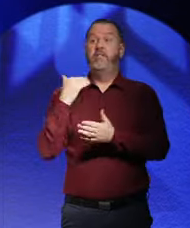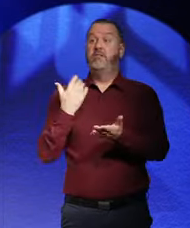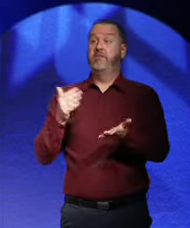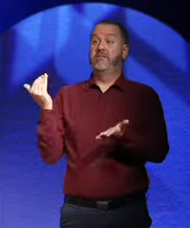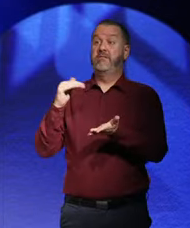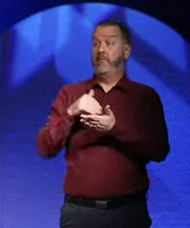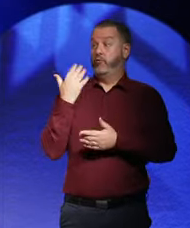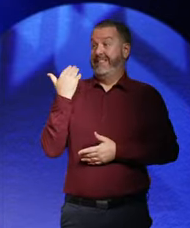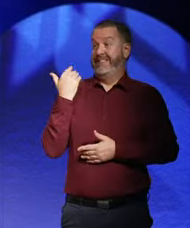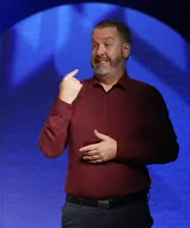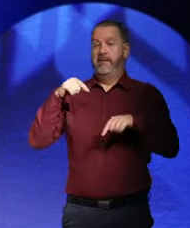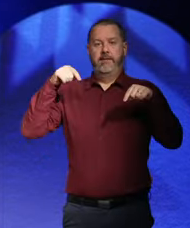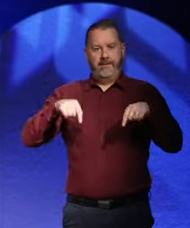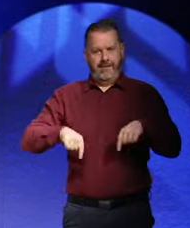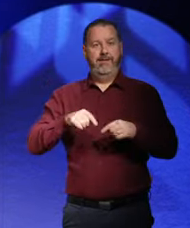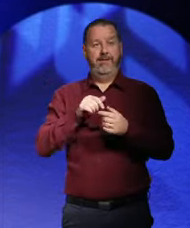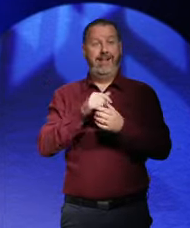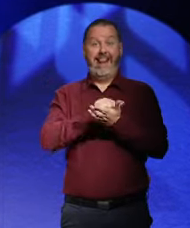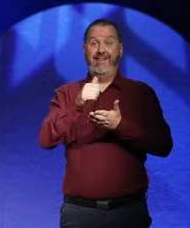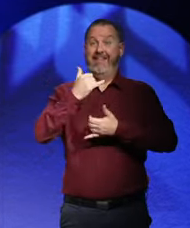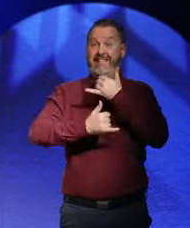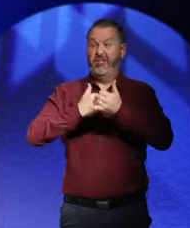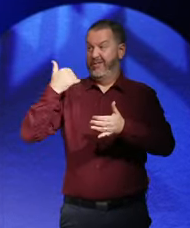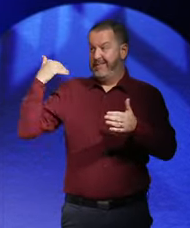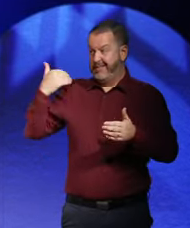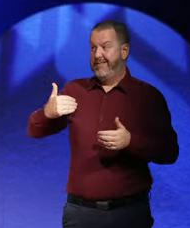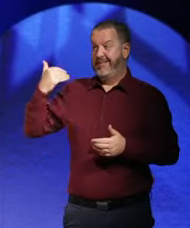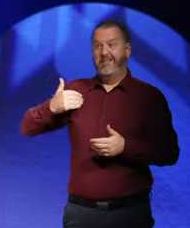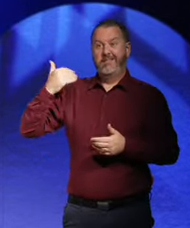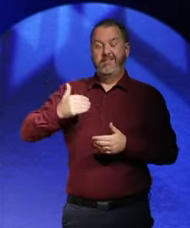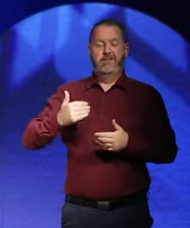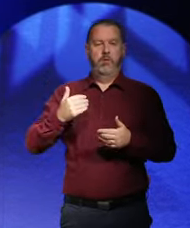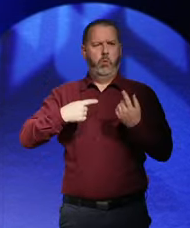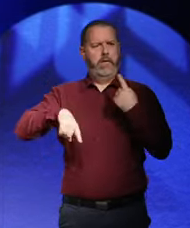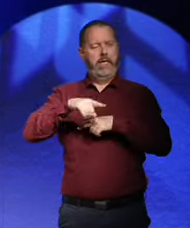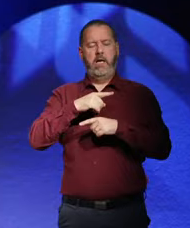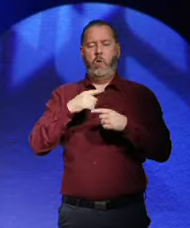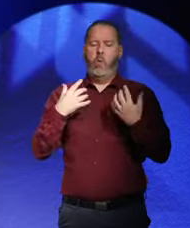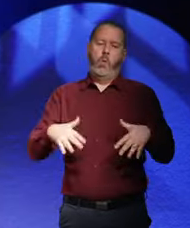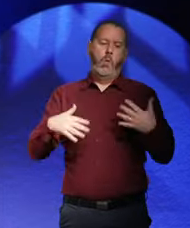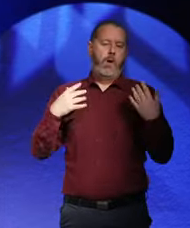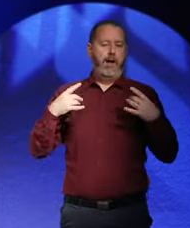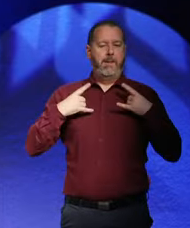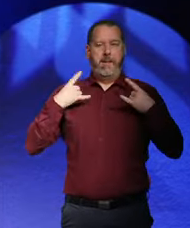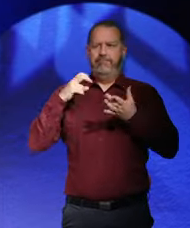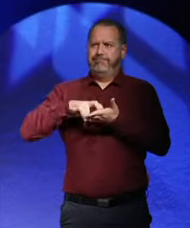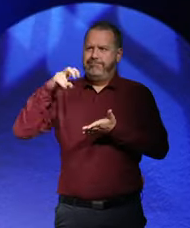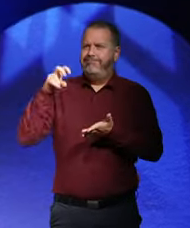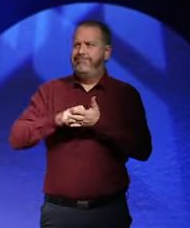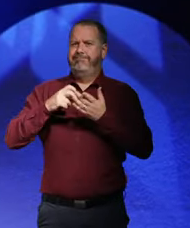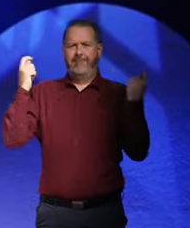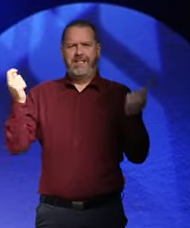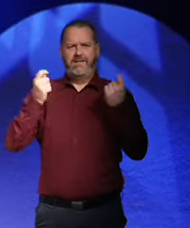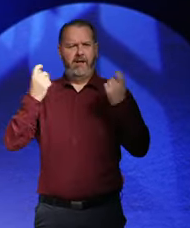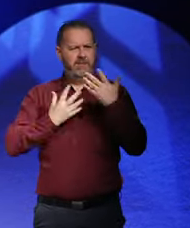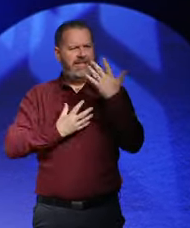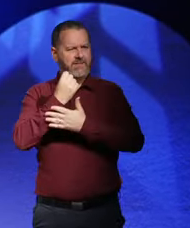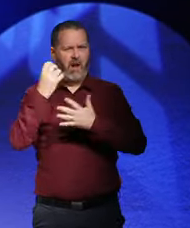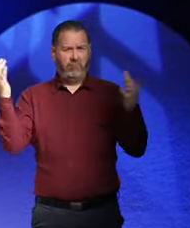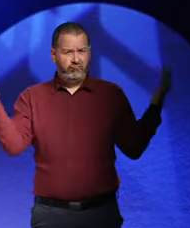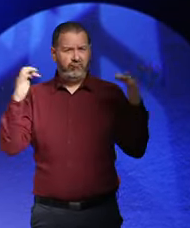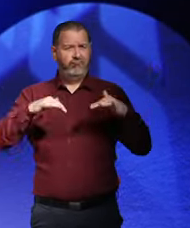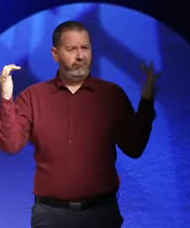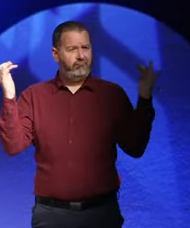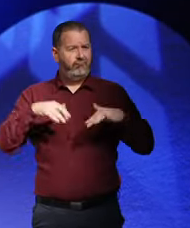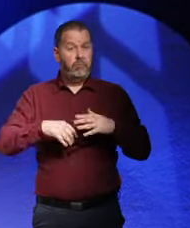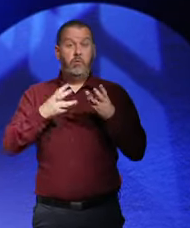11th year and City Council is delighted with the success of the festival which is due in one part